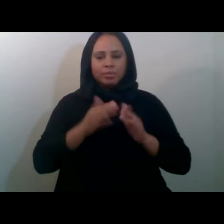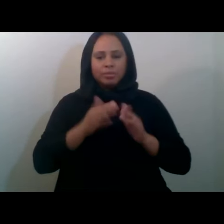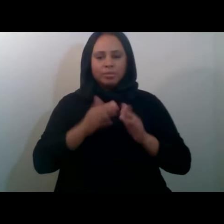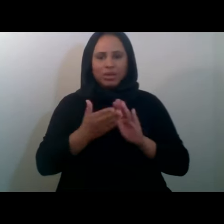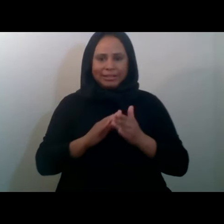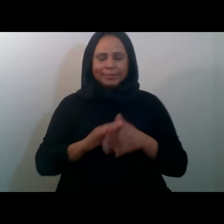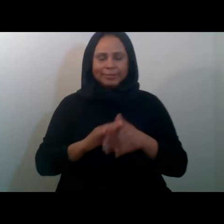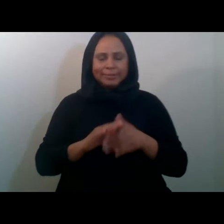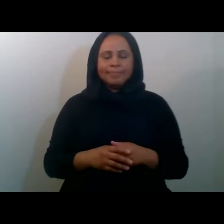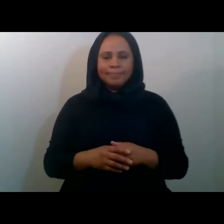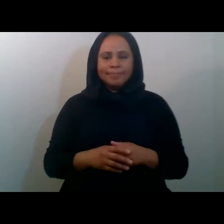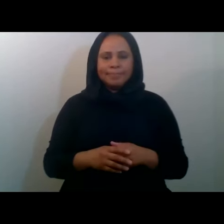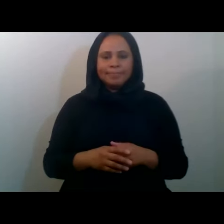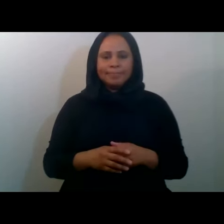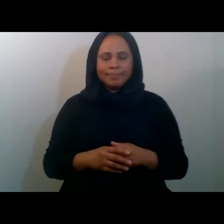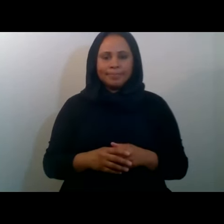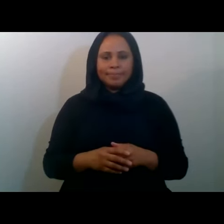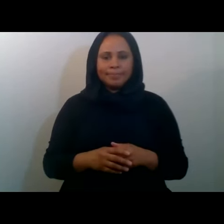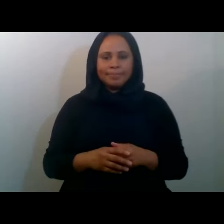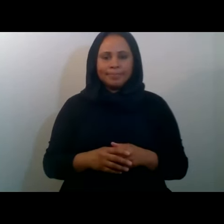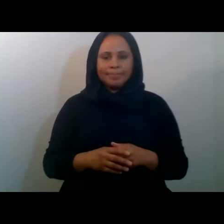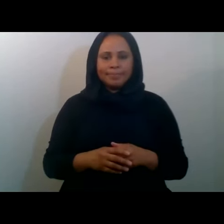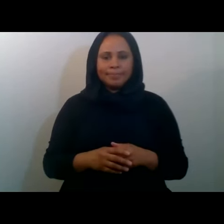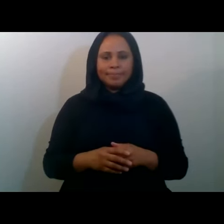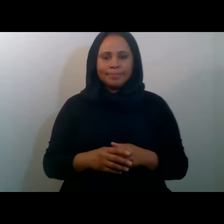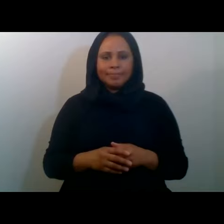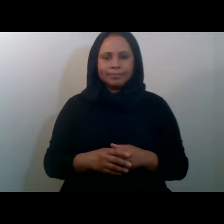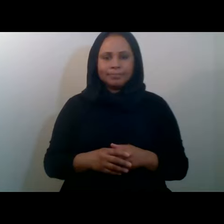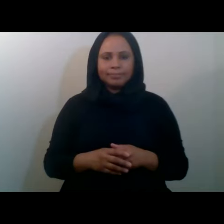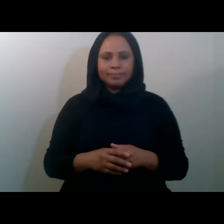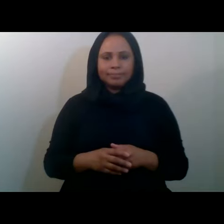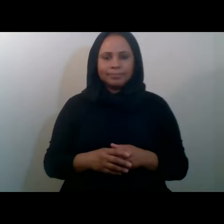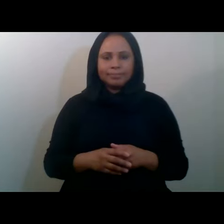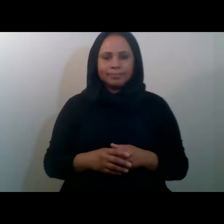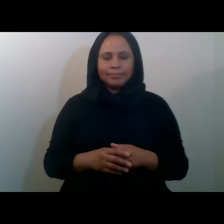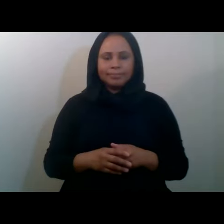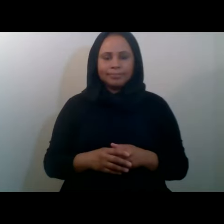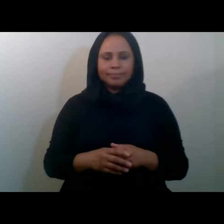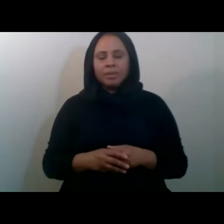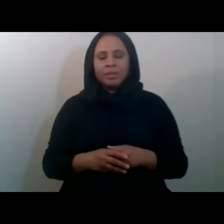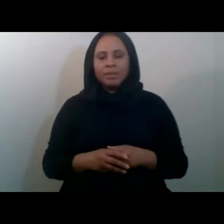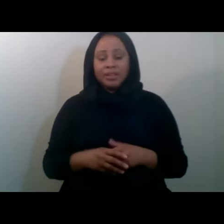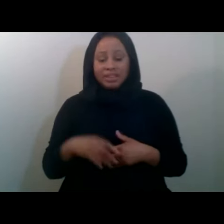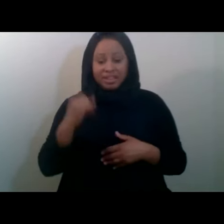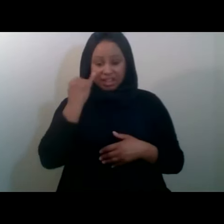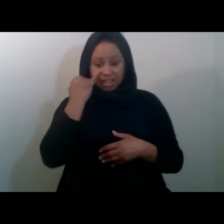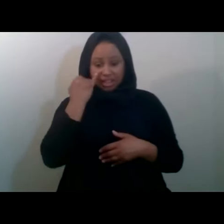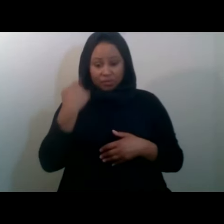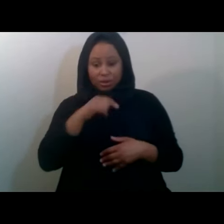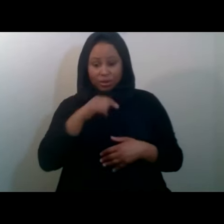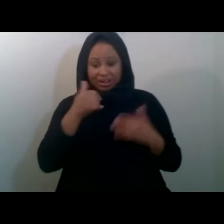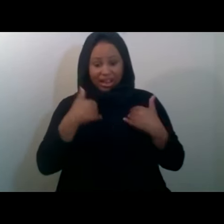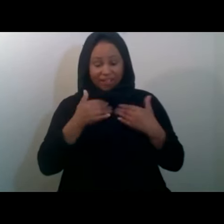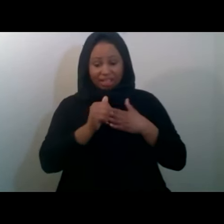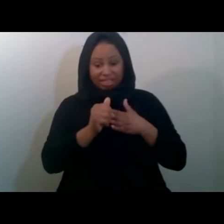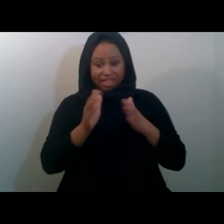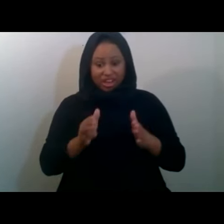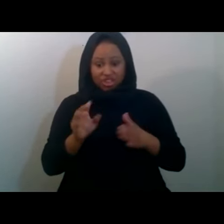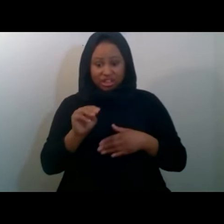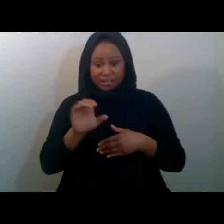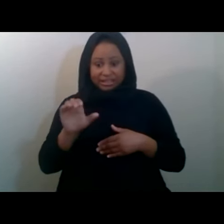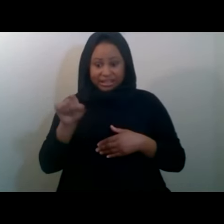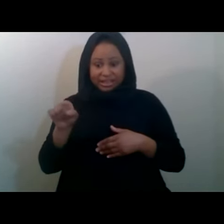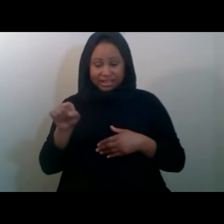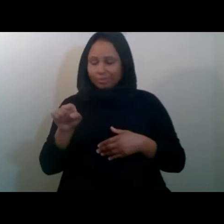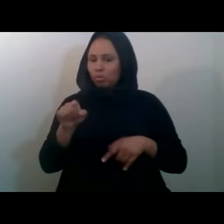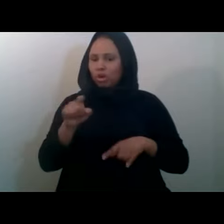Now, this would not have been obviously possible without our leaders. The MCC leadership in the last 50 years